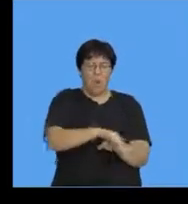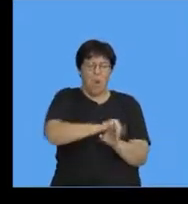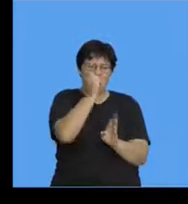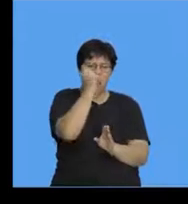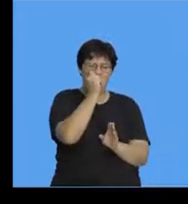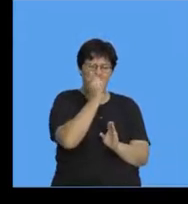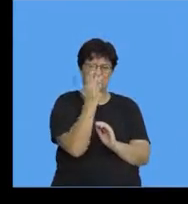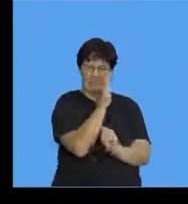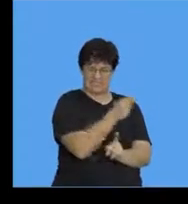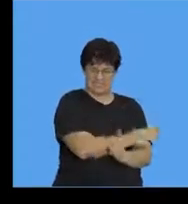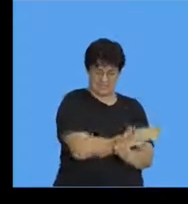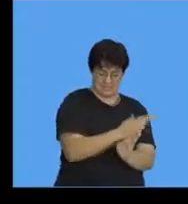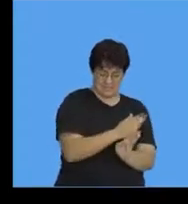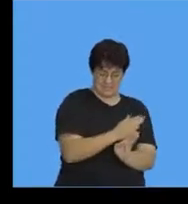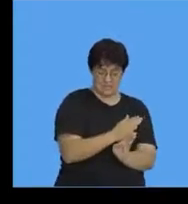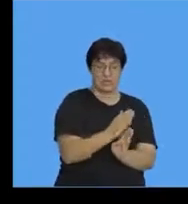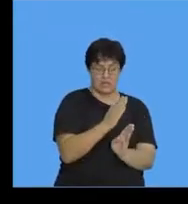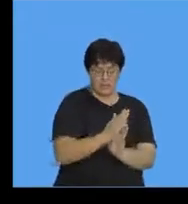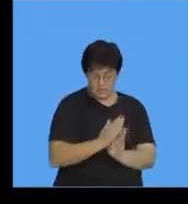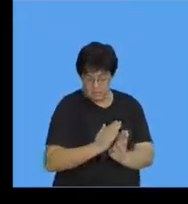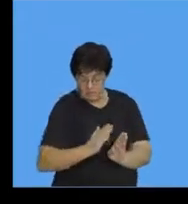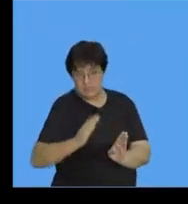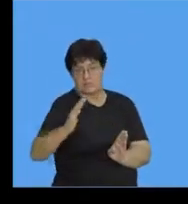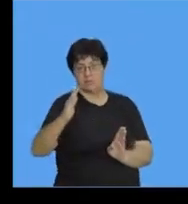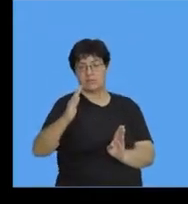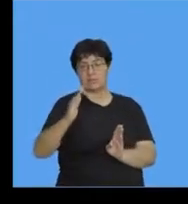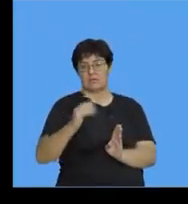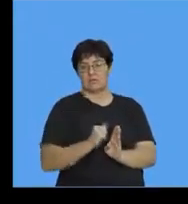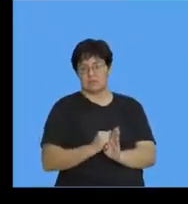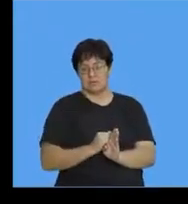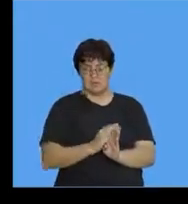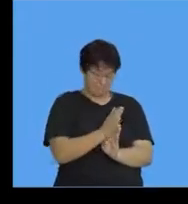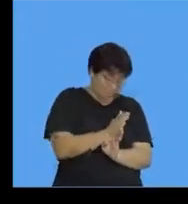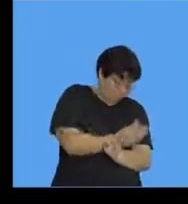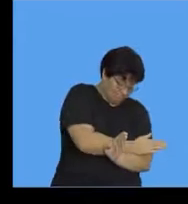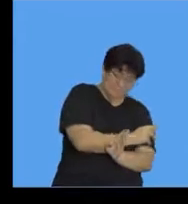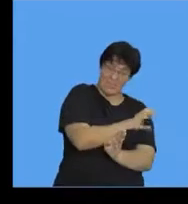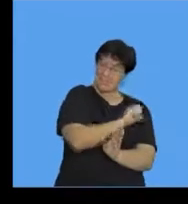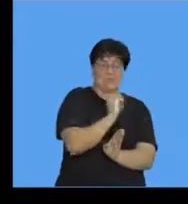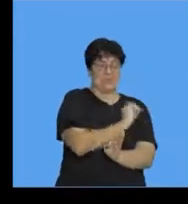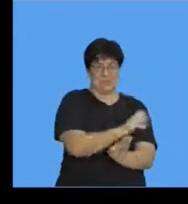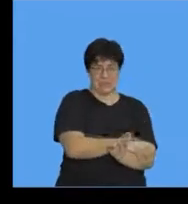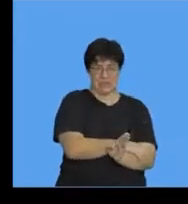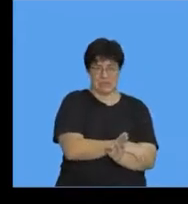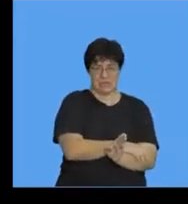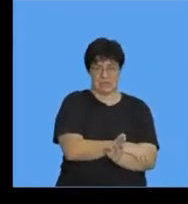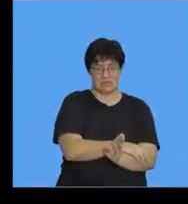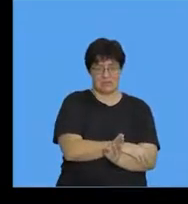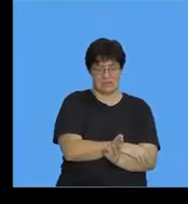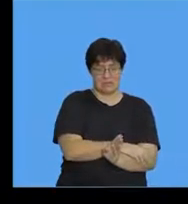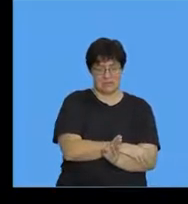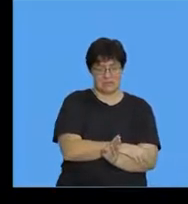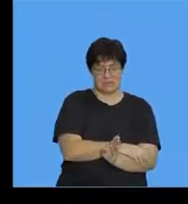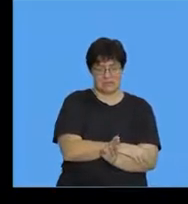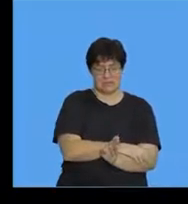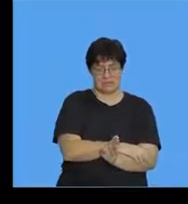the older plants and here all of these none of them have vascular tissue now what happens what